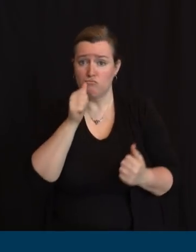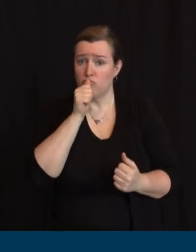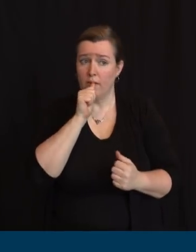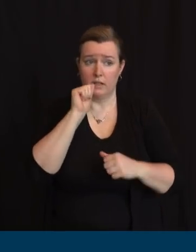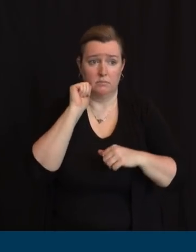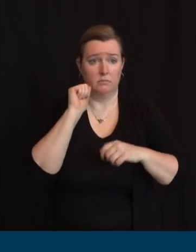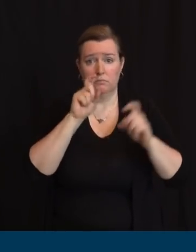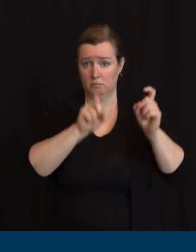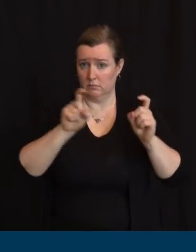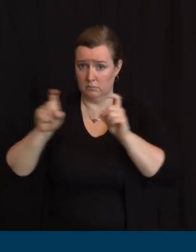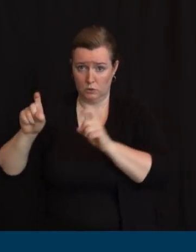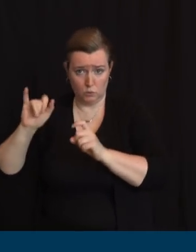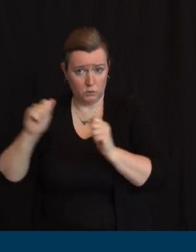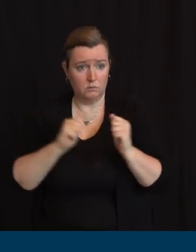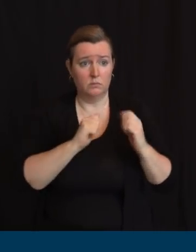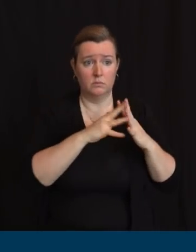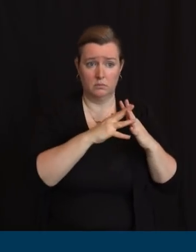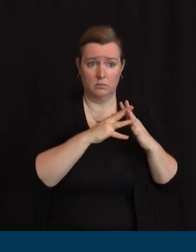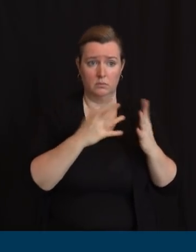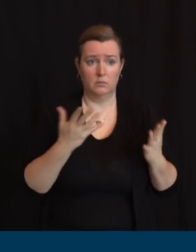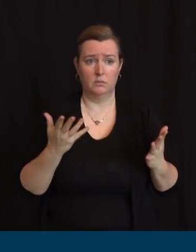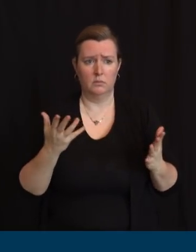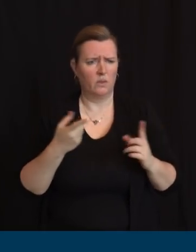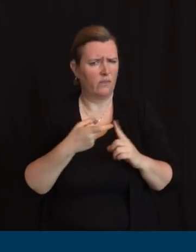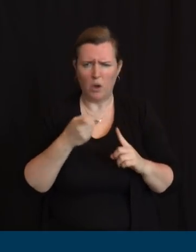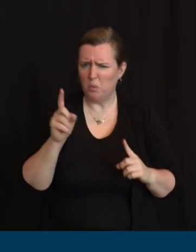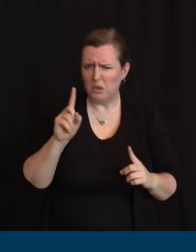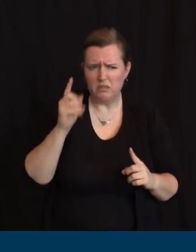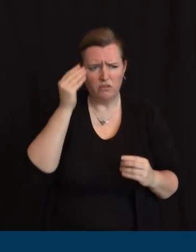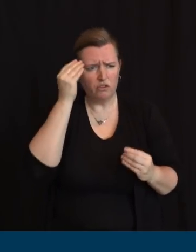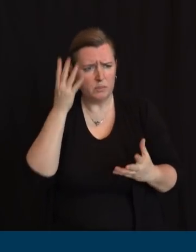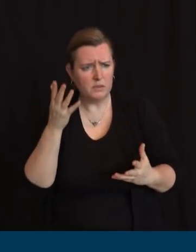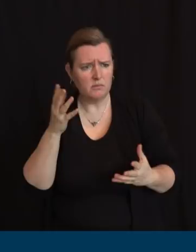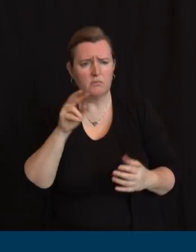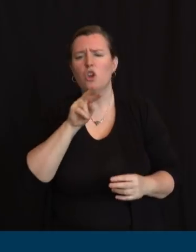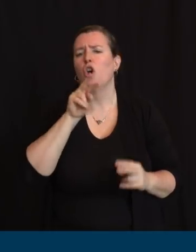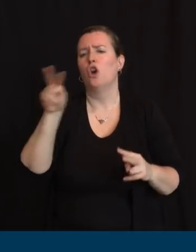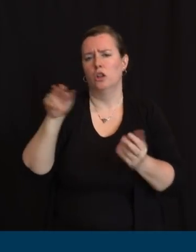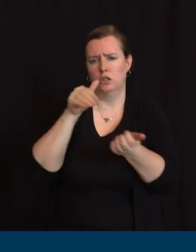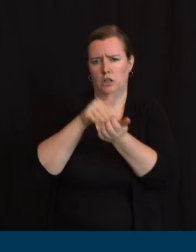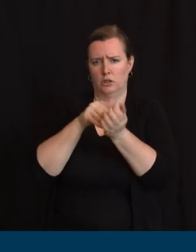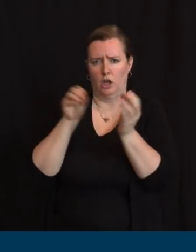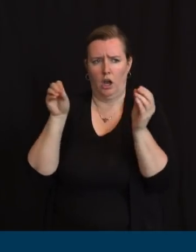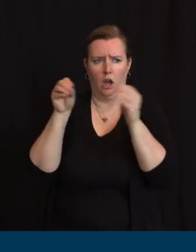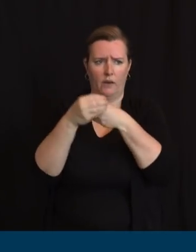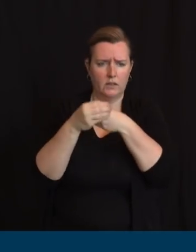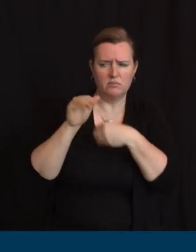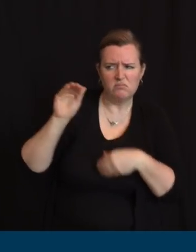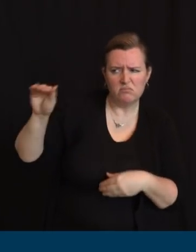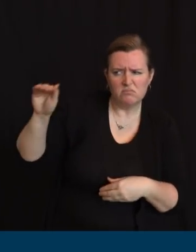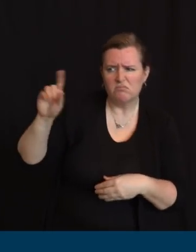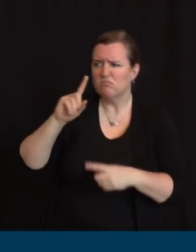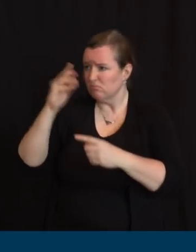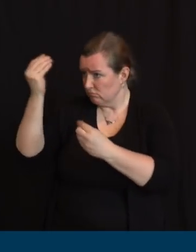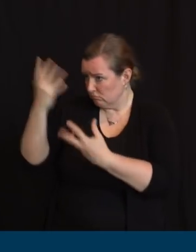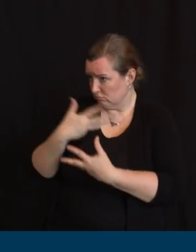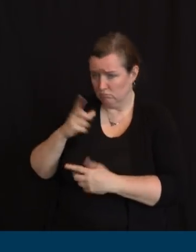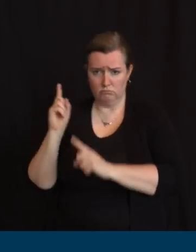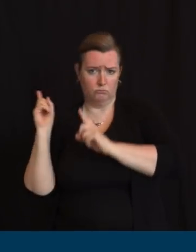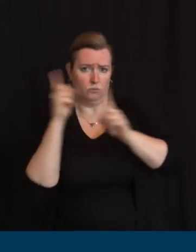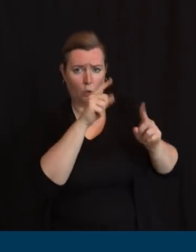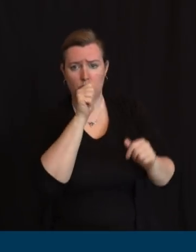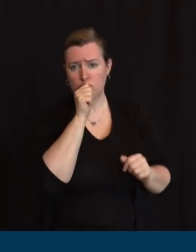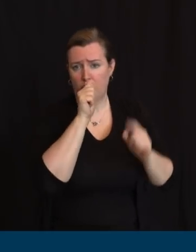practitioner. Let me say this unequivocally. There is no question that testing